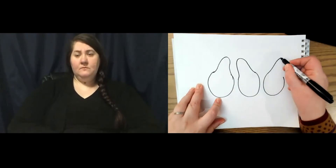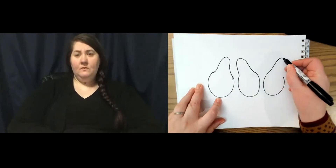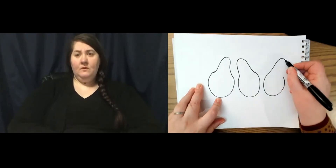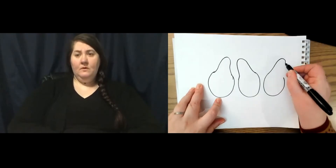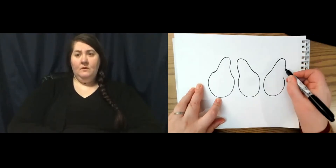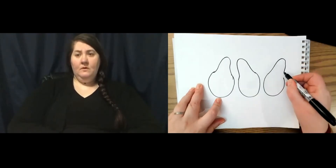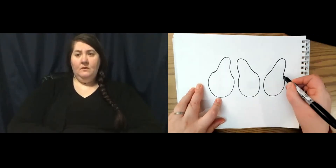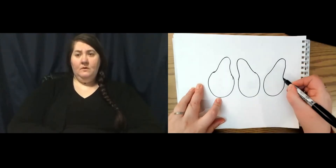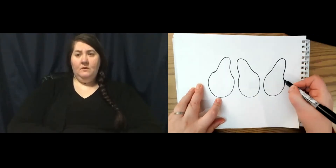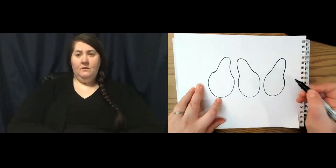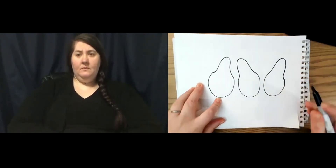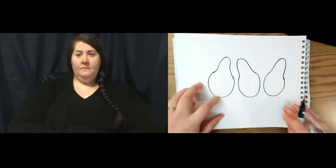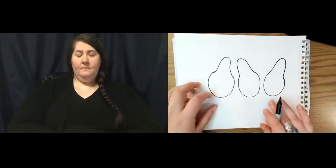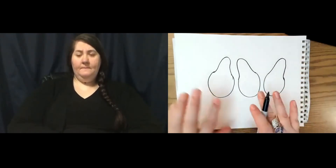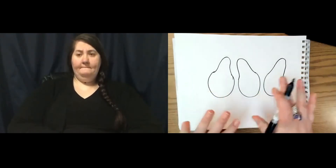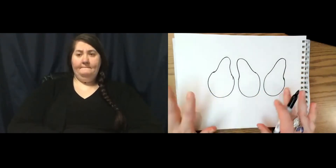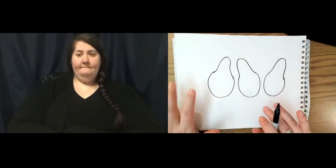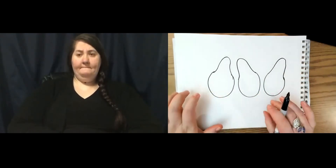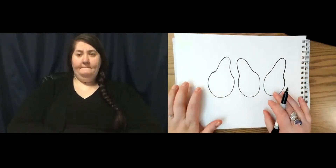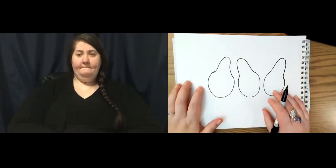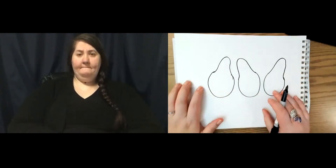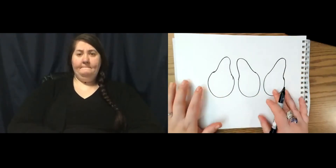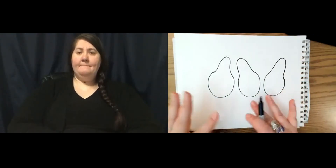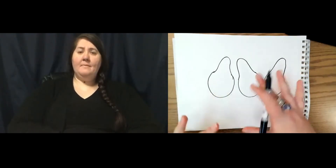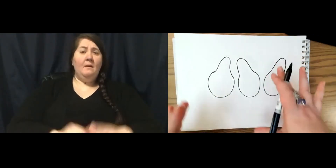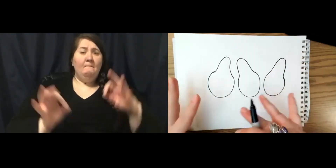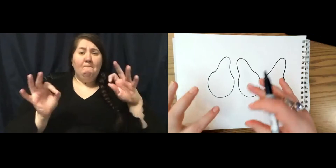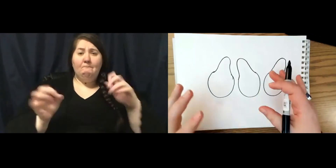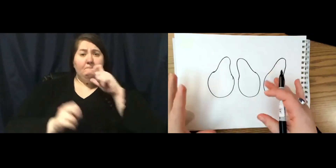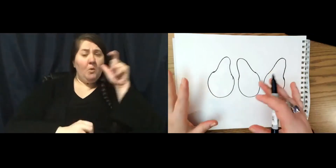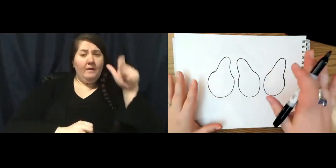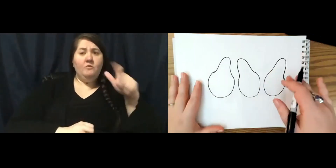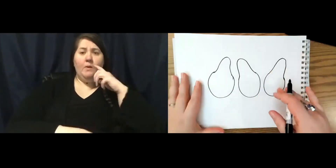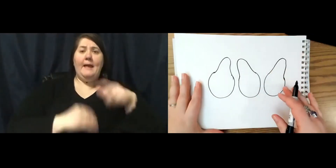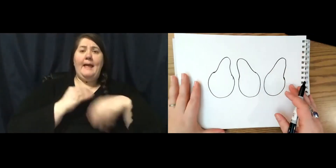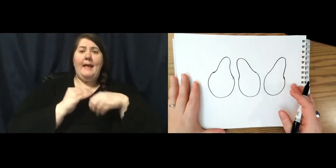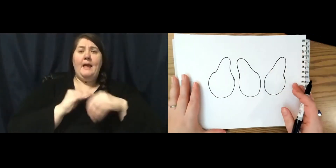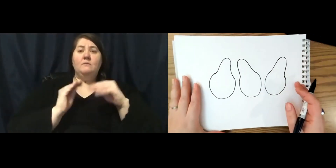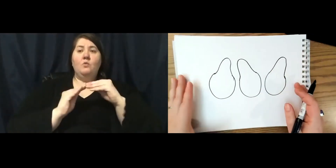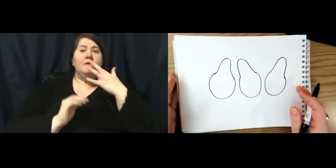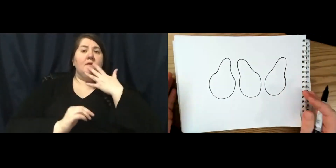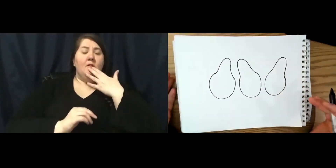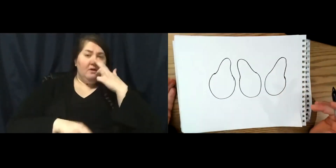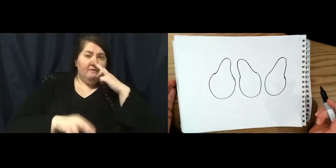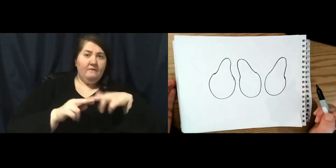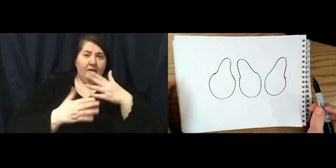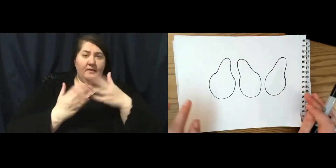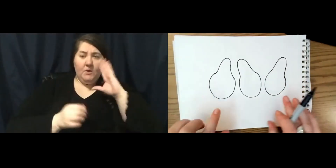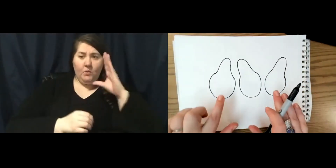Up, down and over. They don't have to be perfect. We're going to add a lot of color and fun stuff to them.